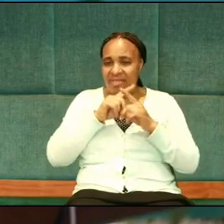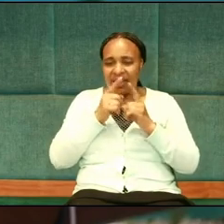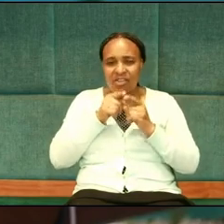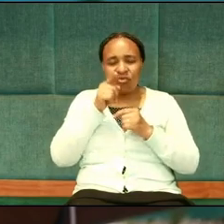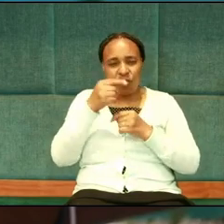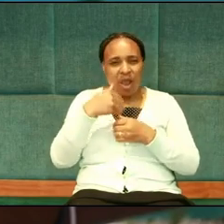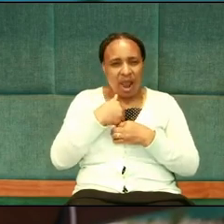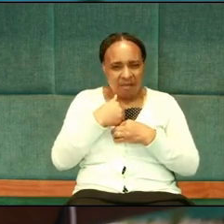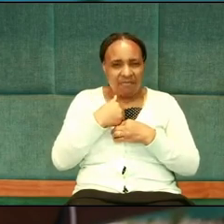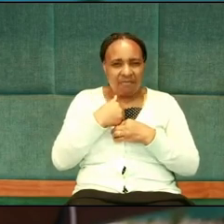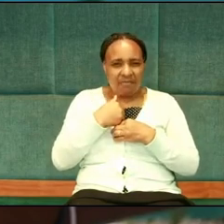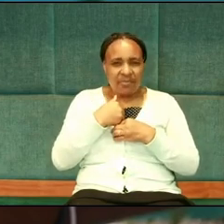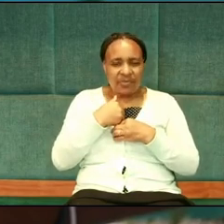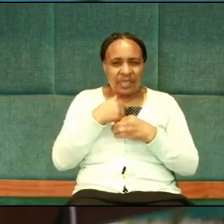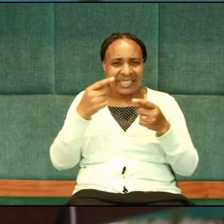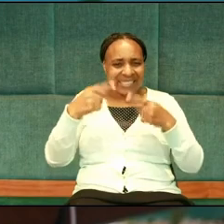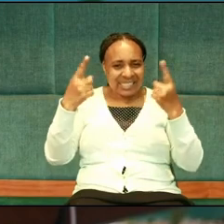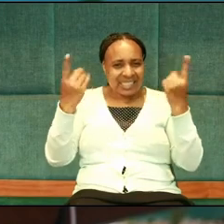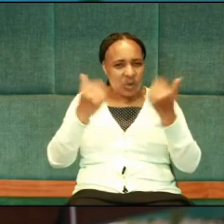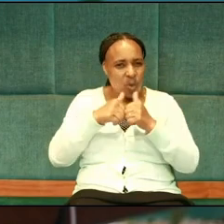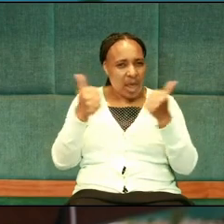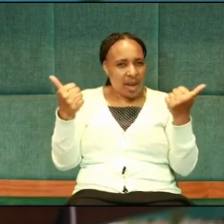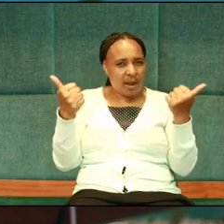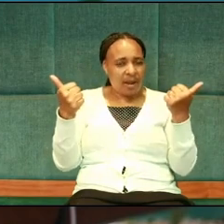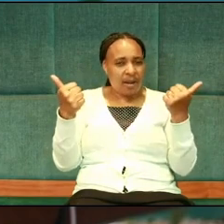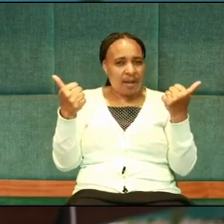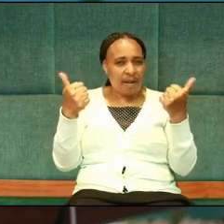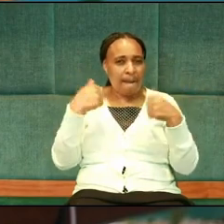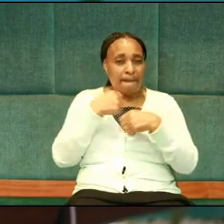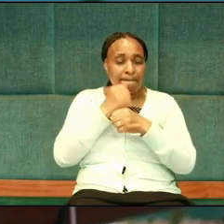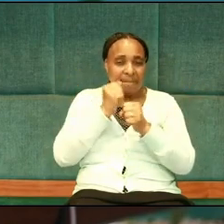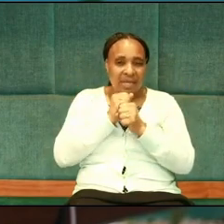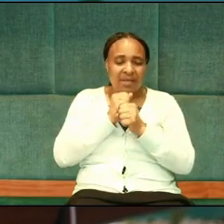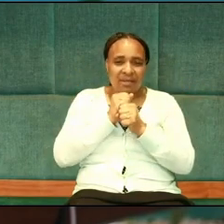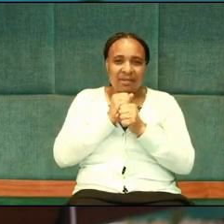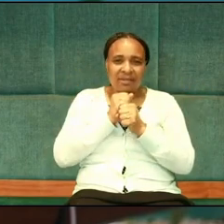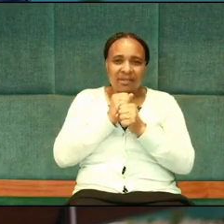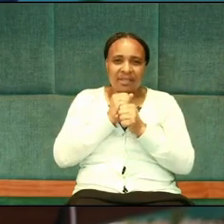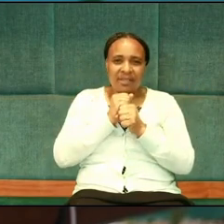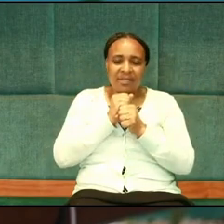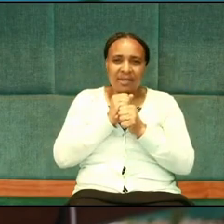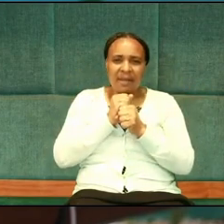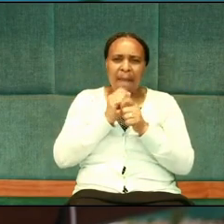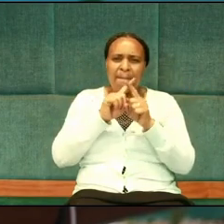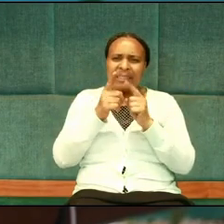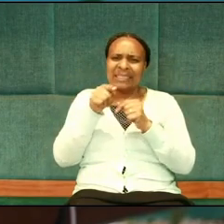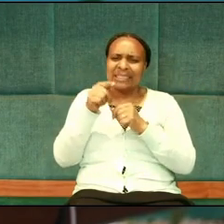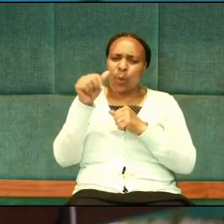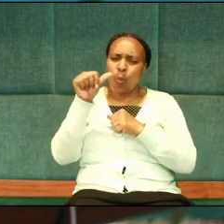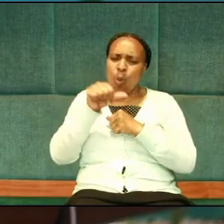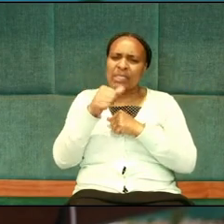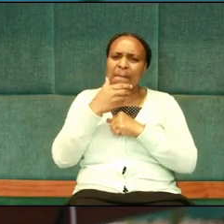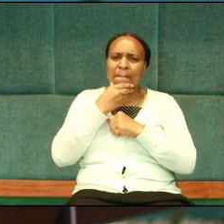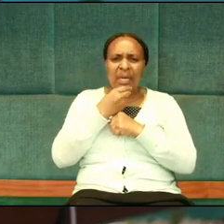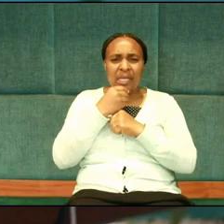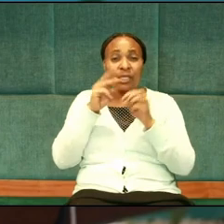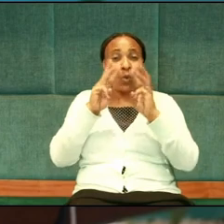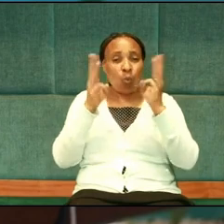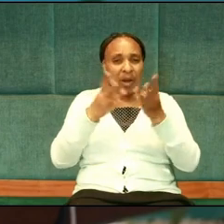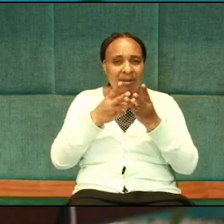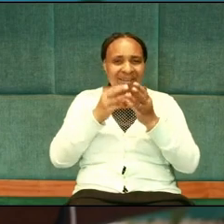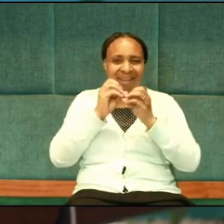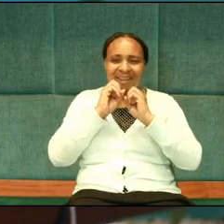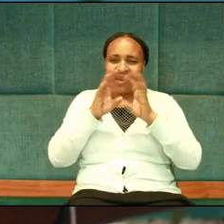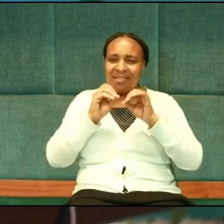succeeded in making him look like he's the worst man in the world. Nothing